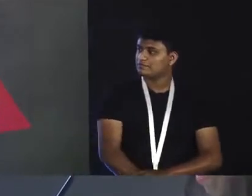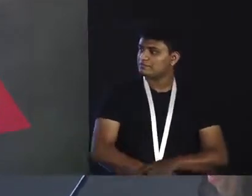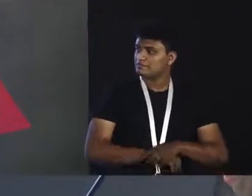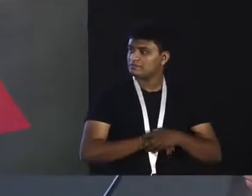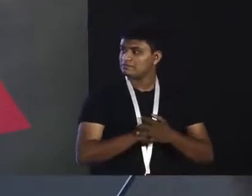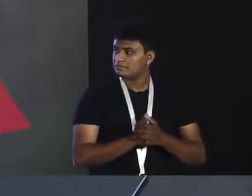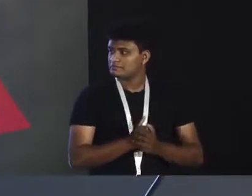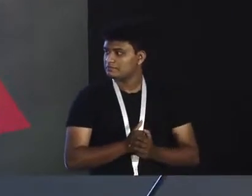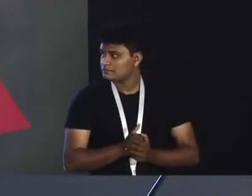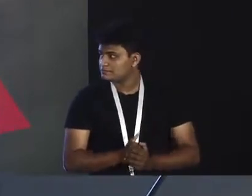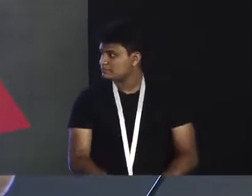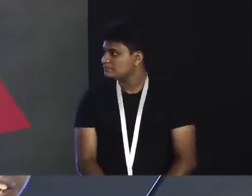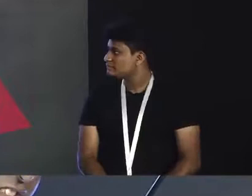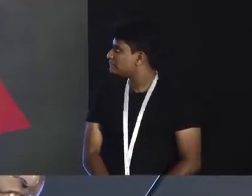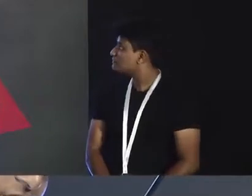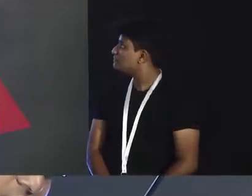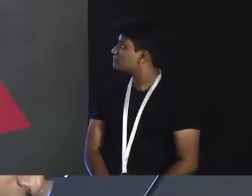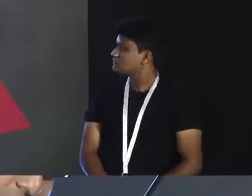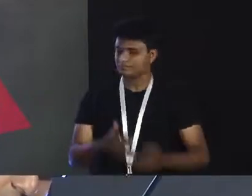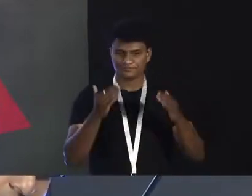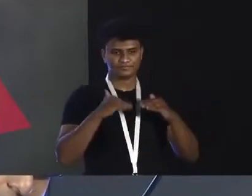Okay. Okay. Next.